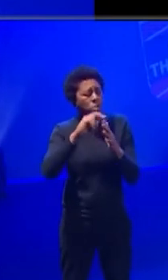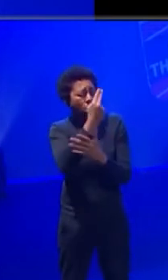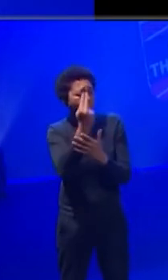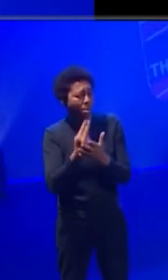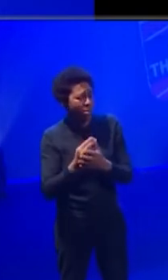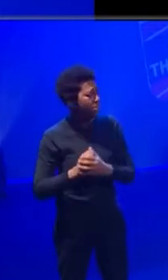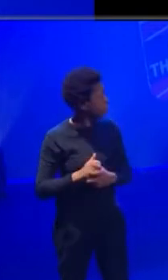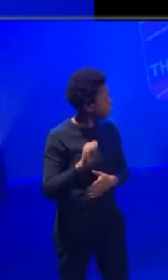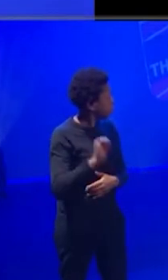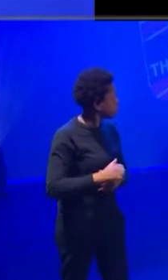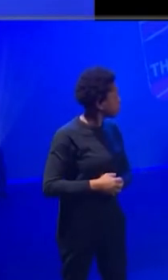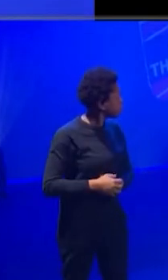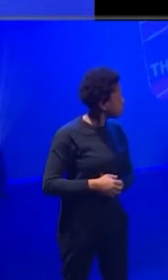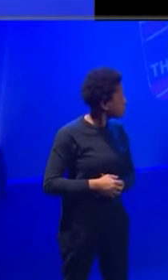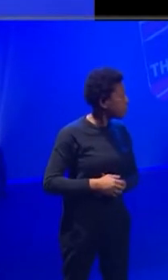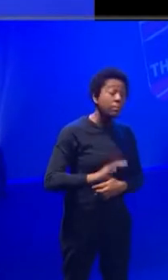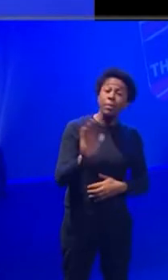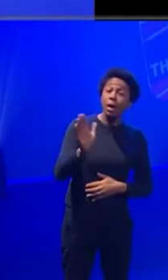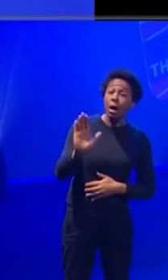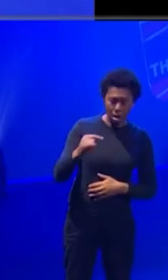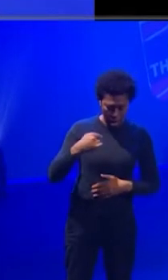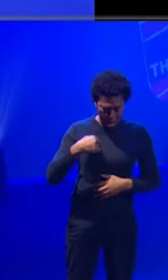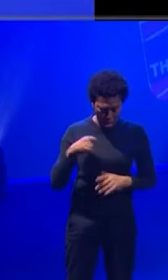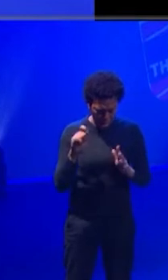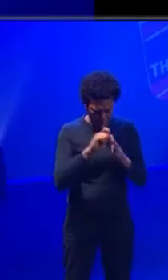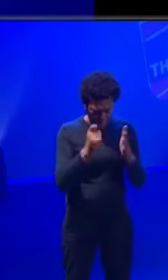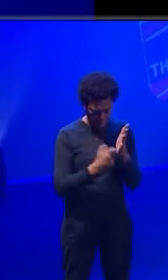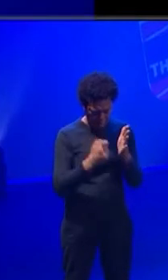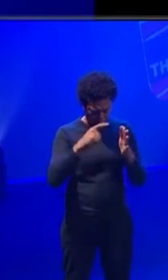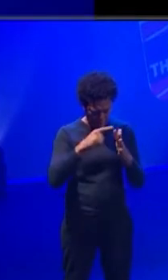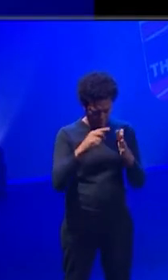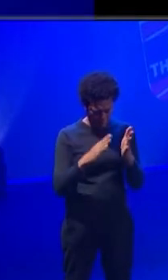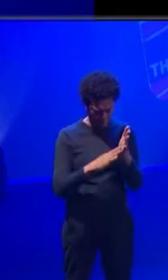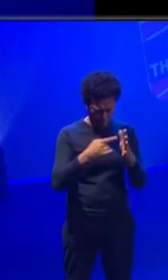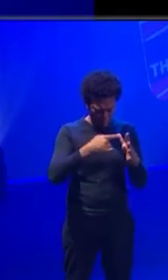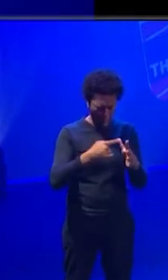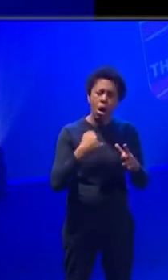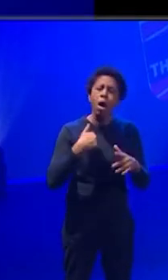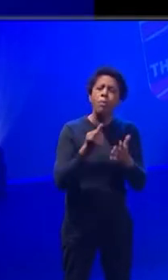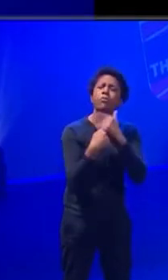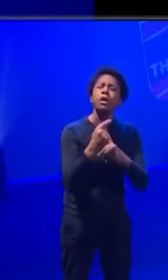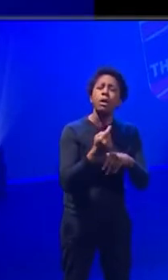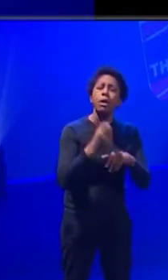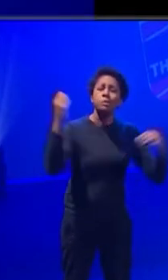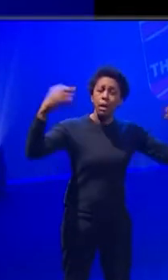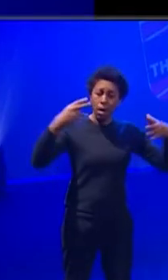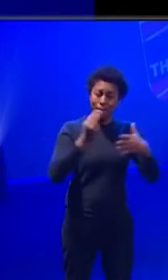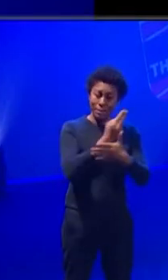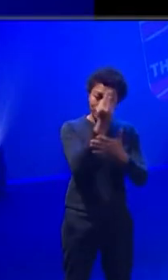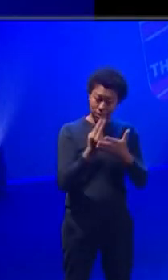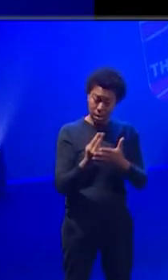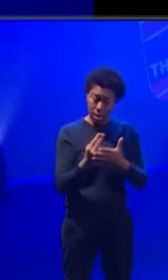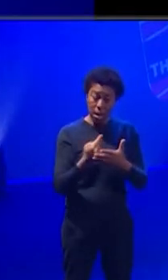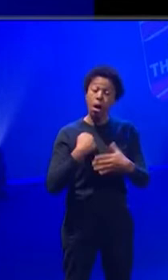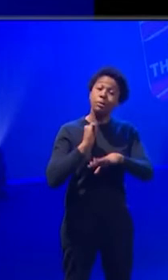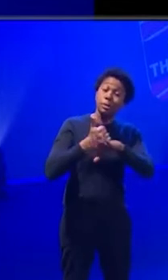That's me. Hi, I'm Prema, Prema Metta. I work as a freelance theatre lighting designer and I'm founder of